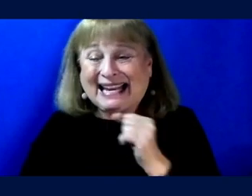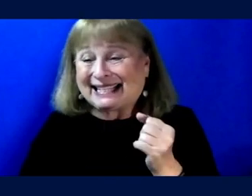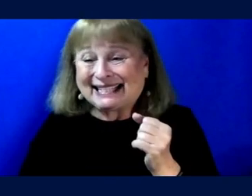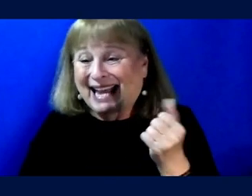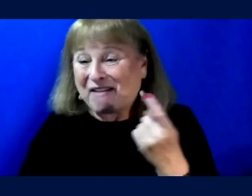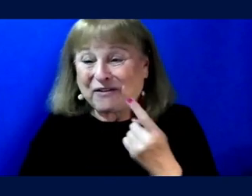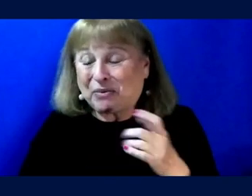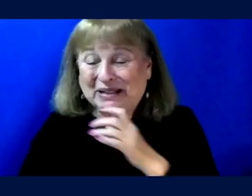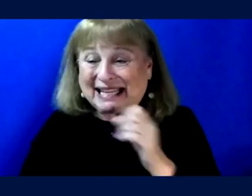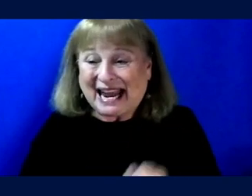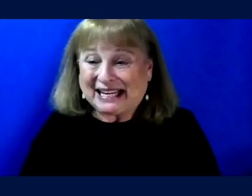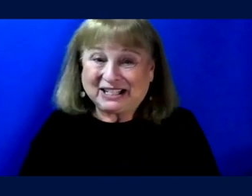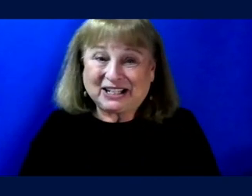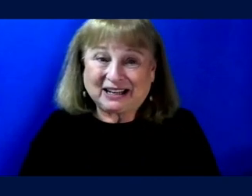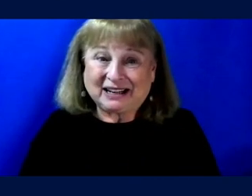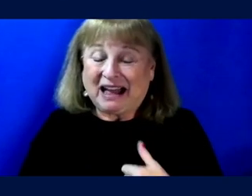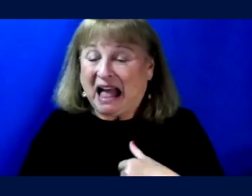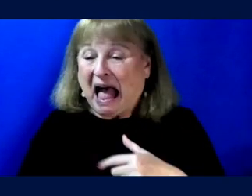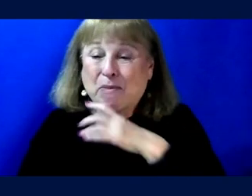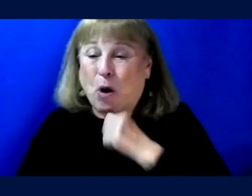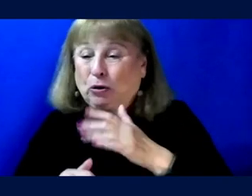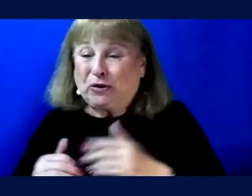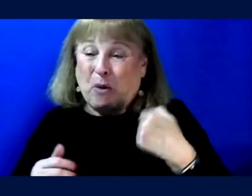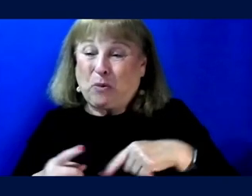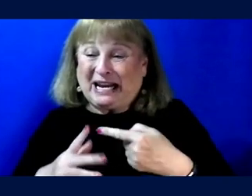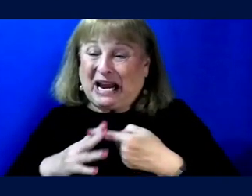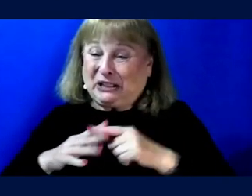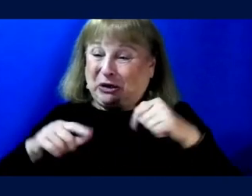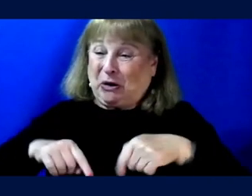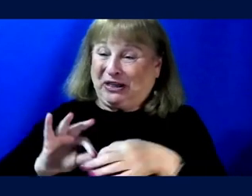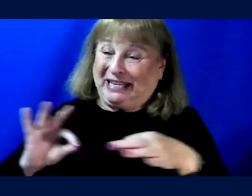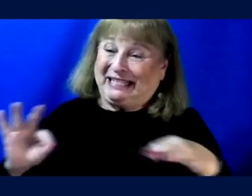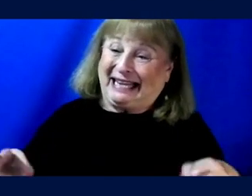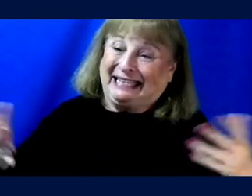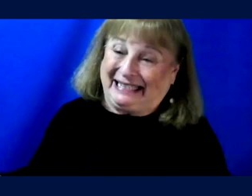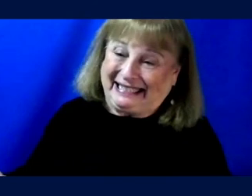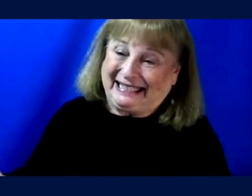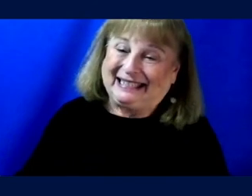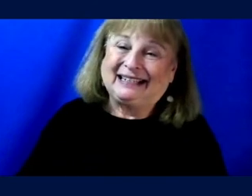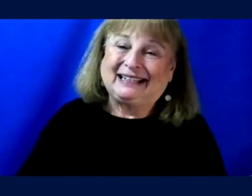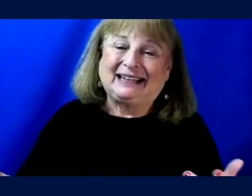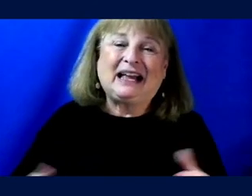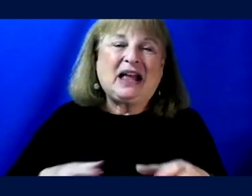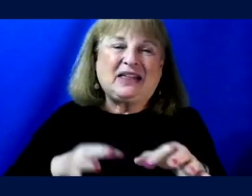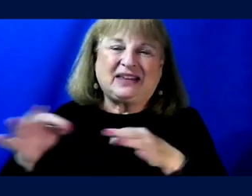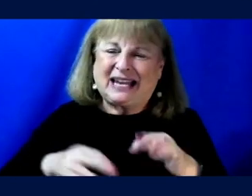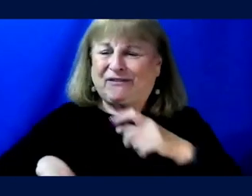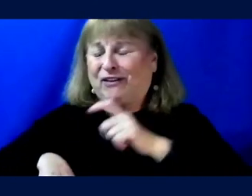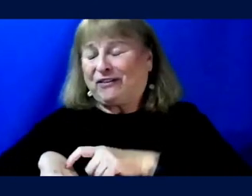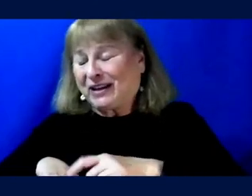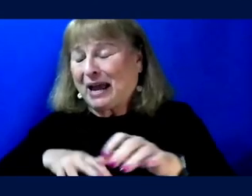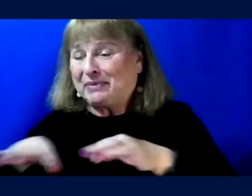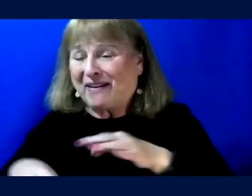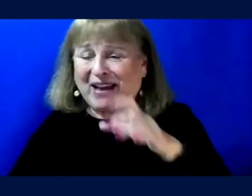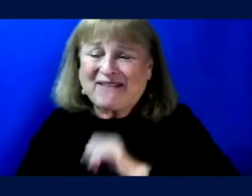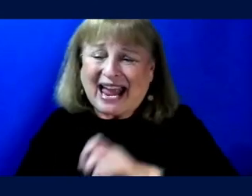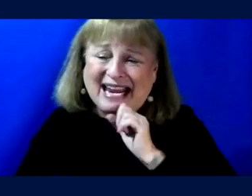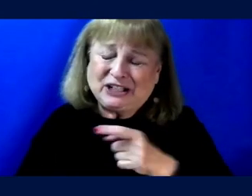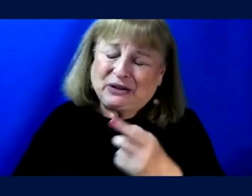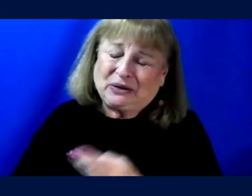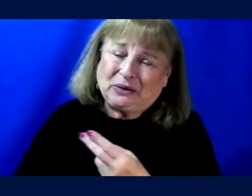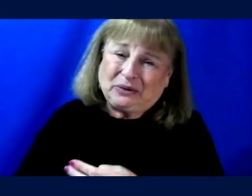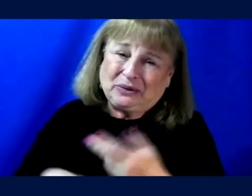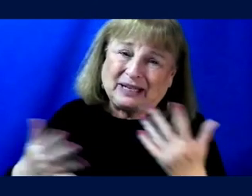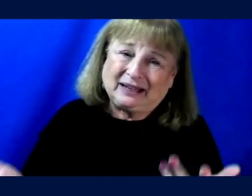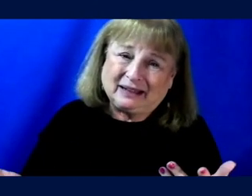aged since I started this sentence. So, you know, I guess it depends on, uh, the, uh, the definition of time and definition of aging that you're using since,